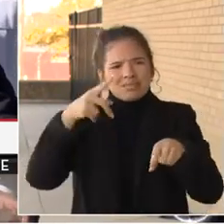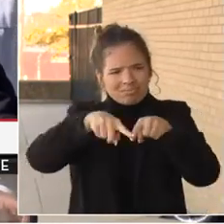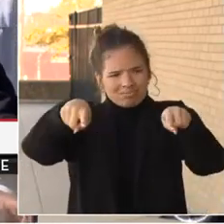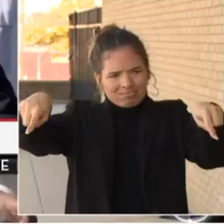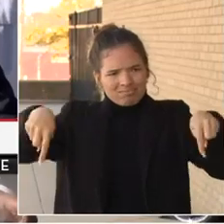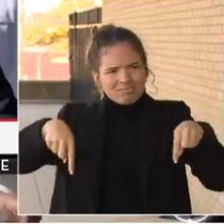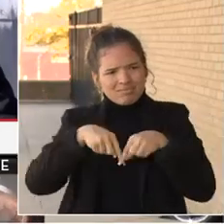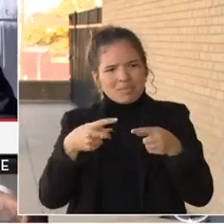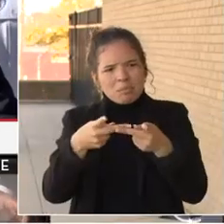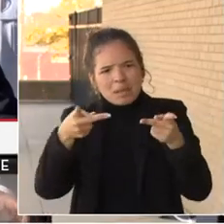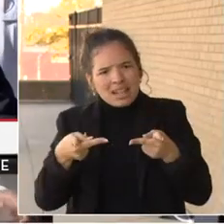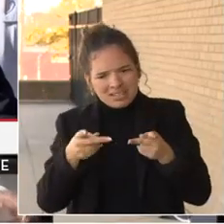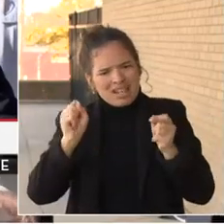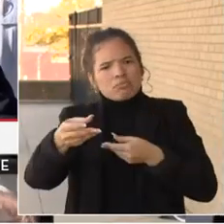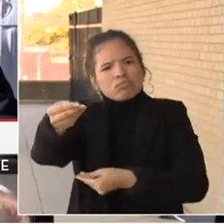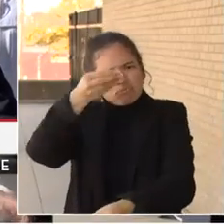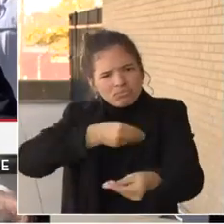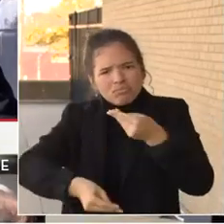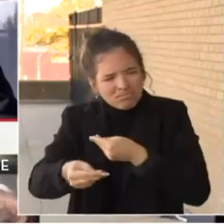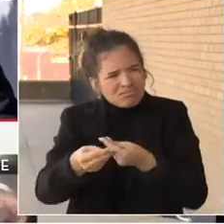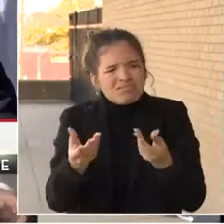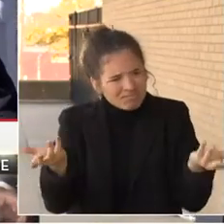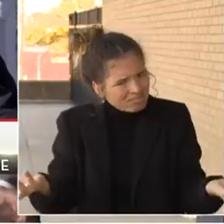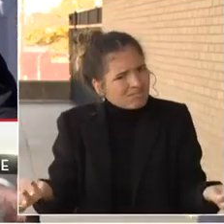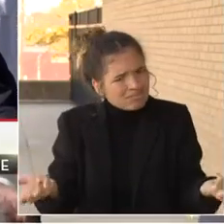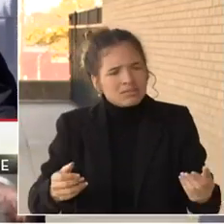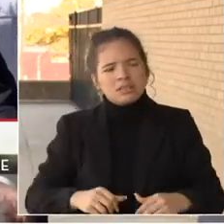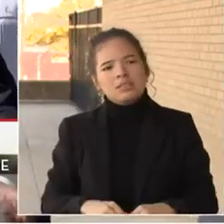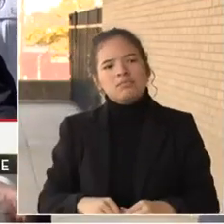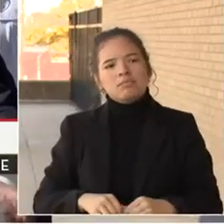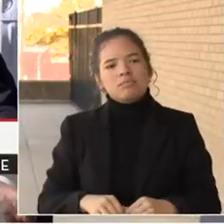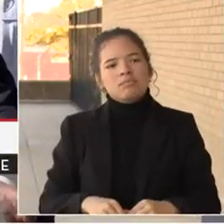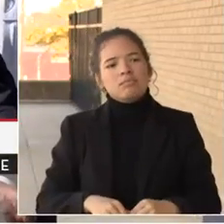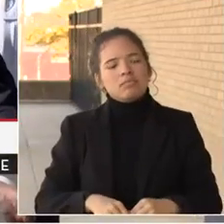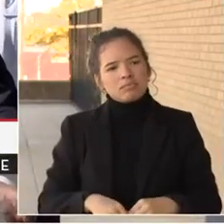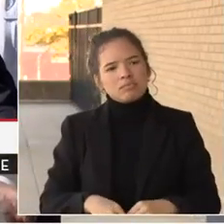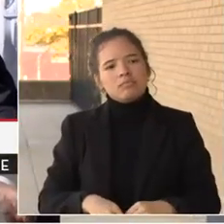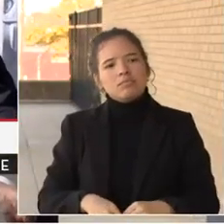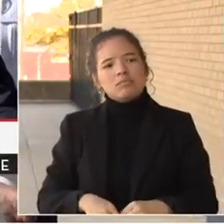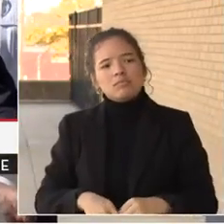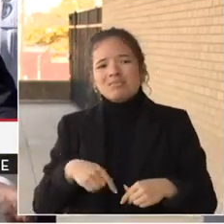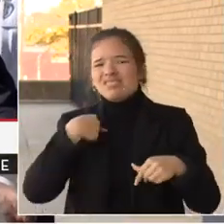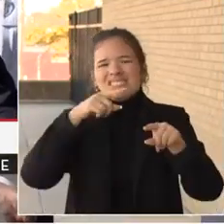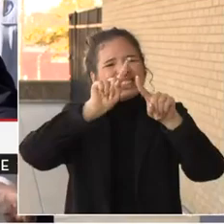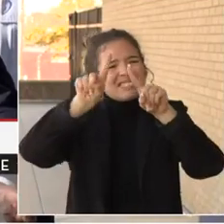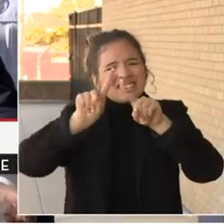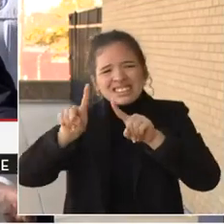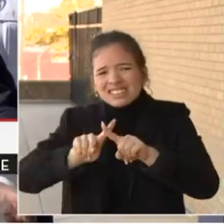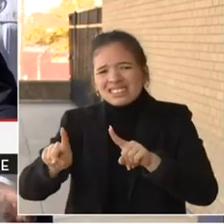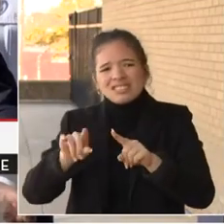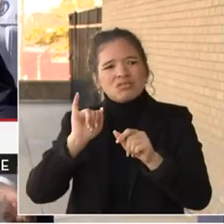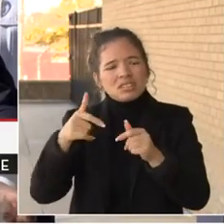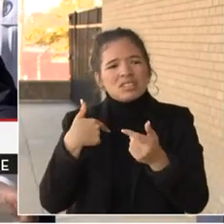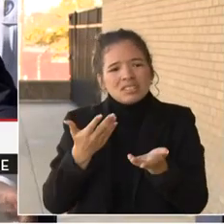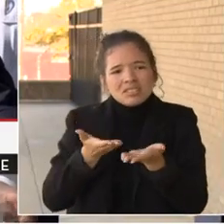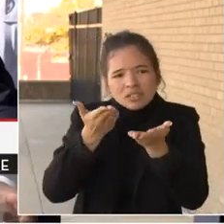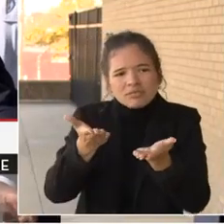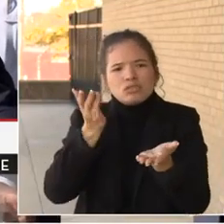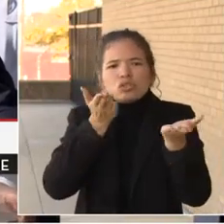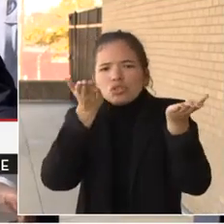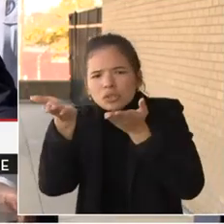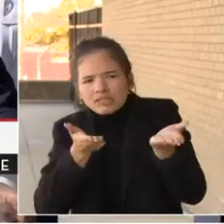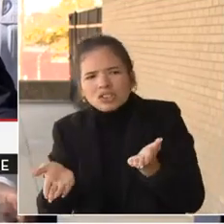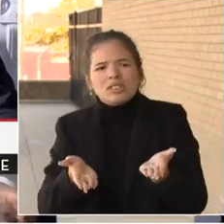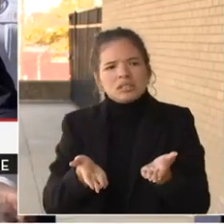to take advantage of the options of the delivery services, whatever your delivery service is. They provide